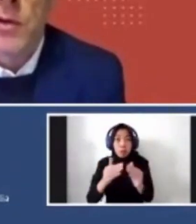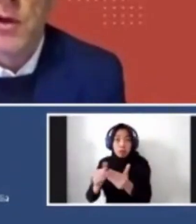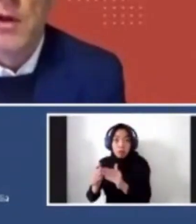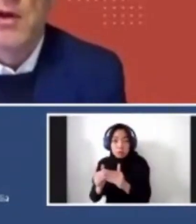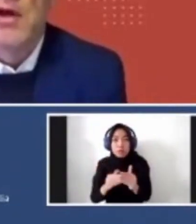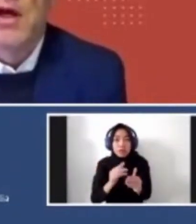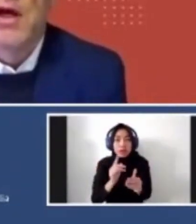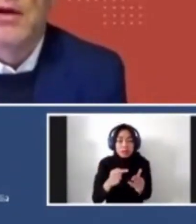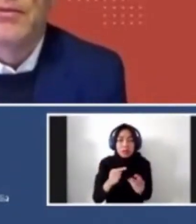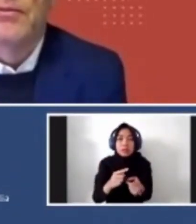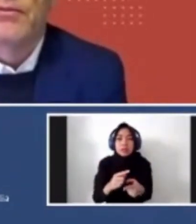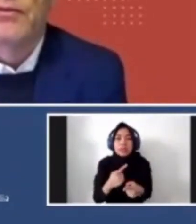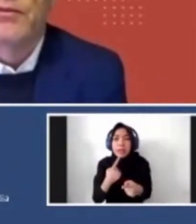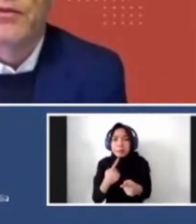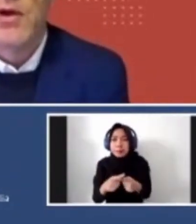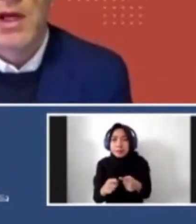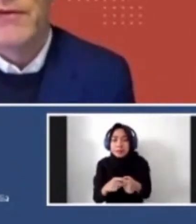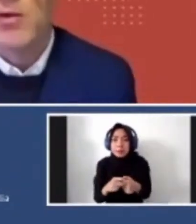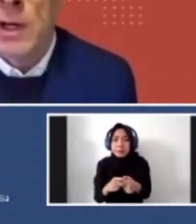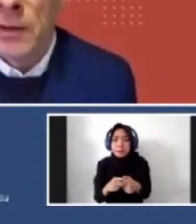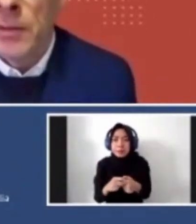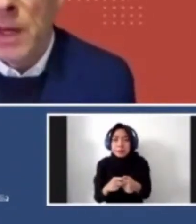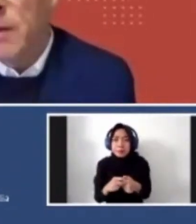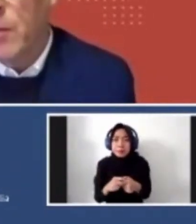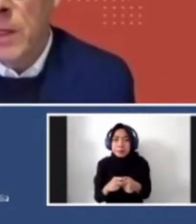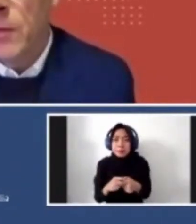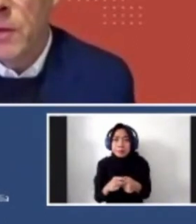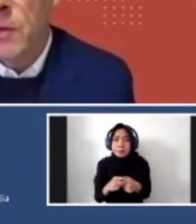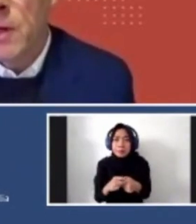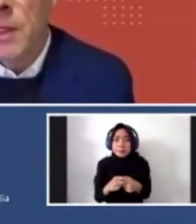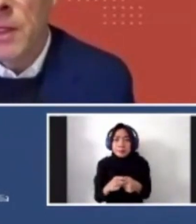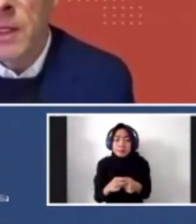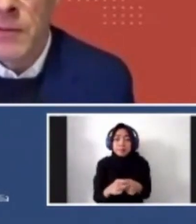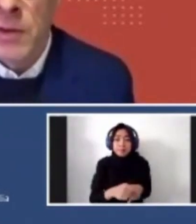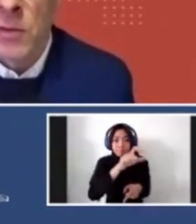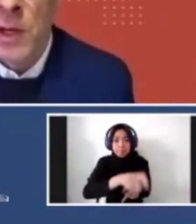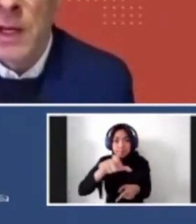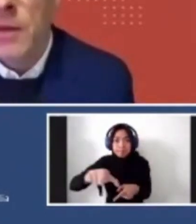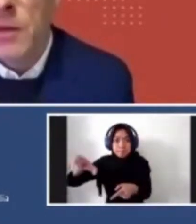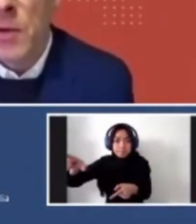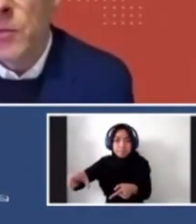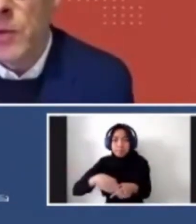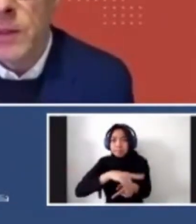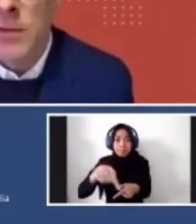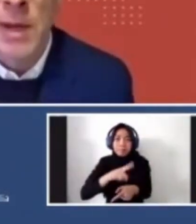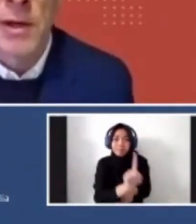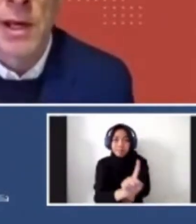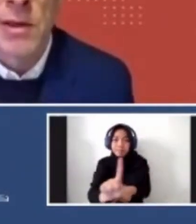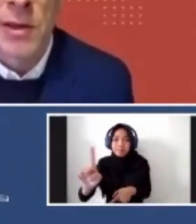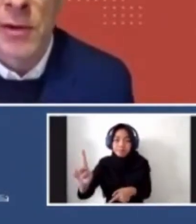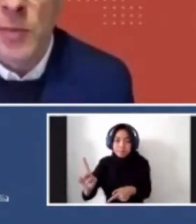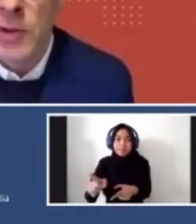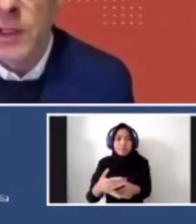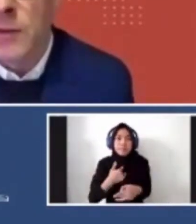because, um, you know, every one of them as everyone else is, is highly individual and has their own particular